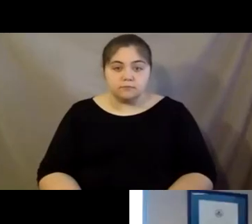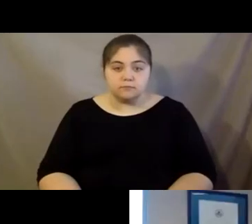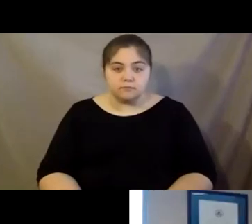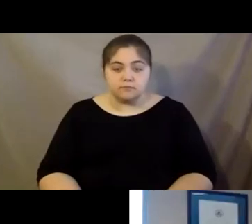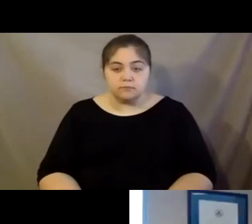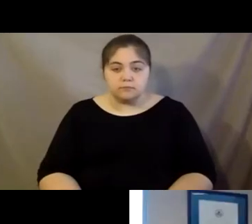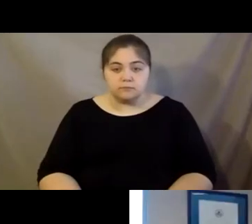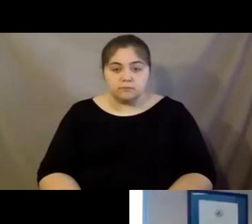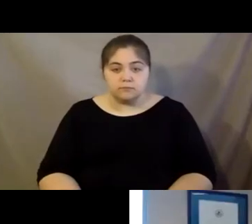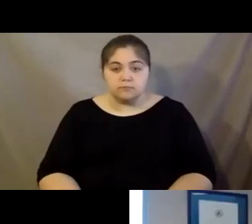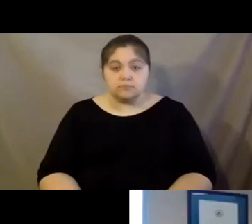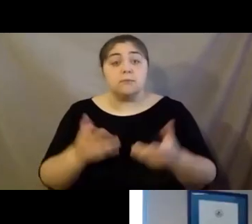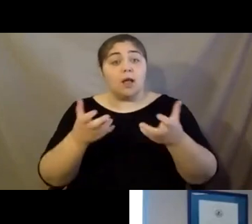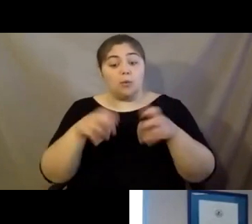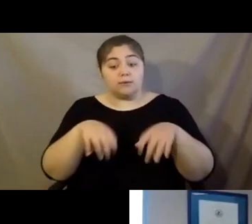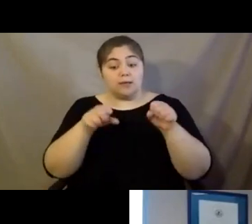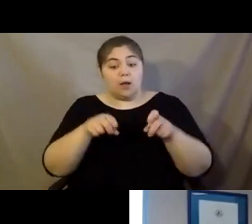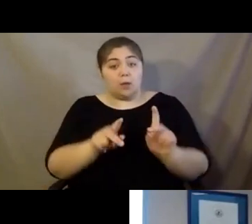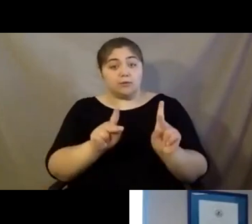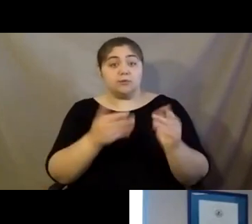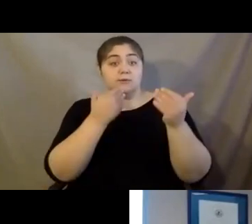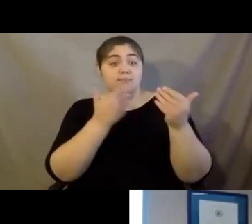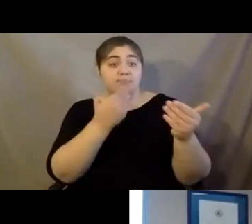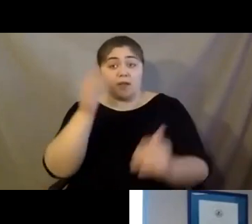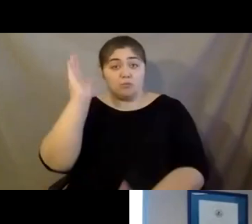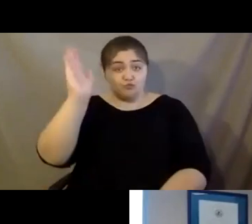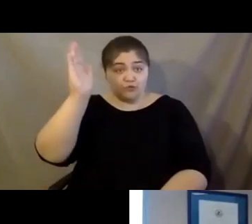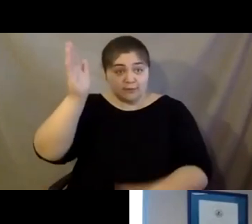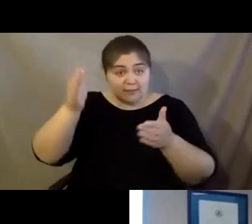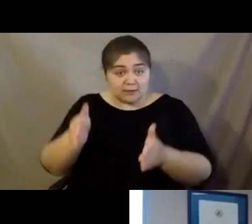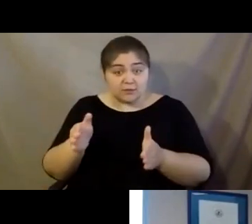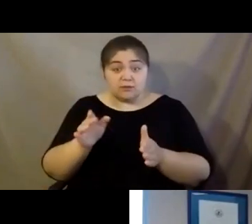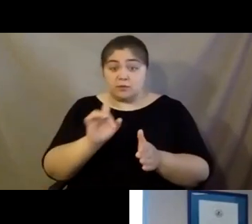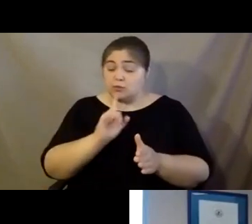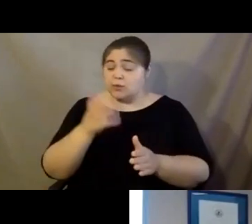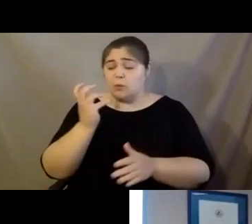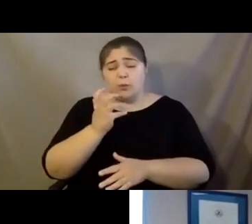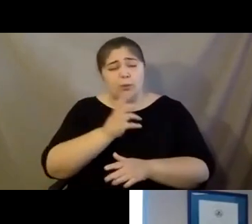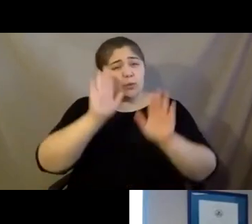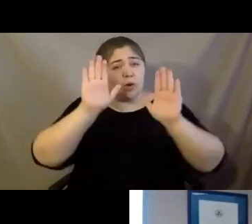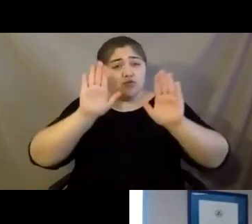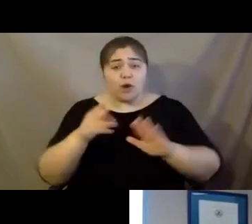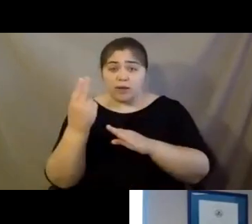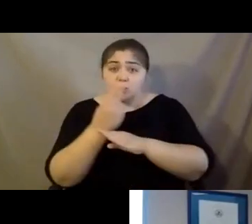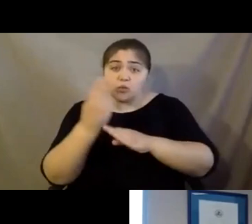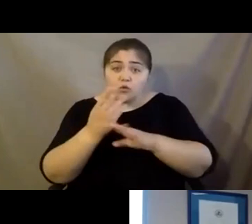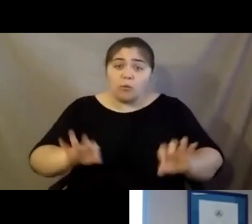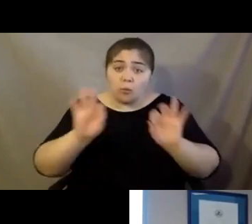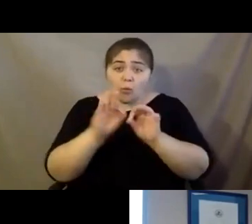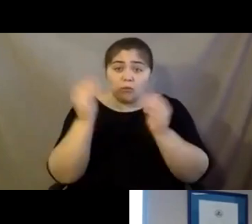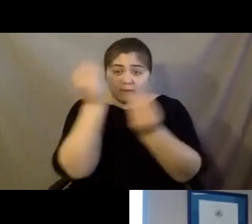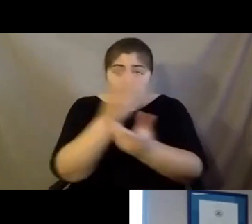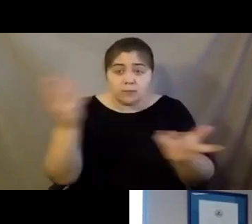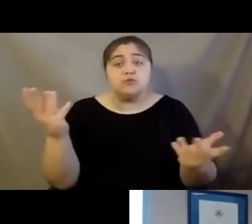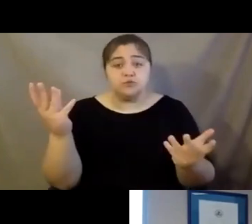So I just want to take this opportunity to thank our presenters. That was some really great, useful information. So